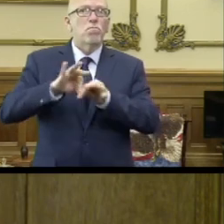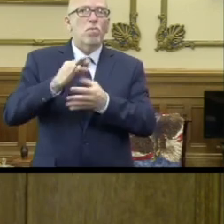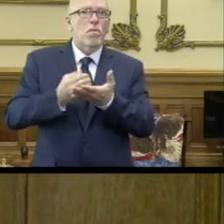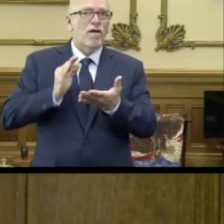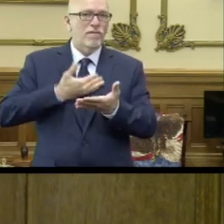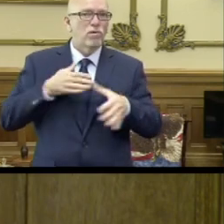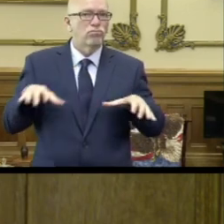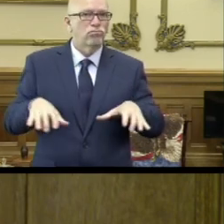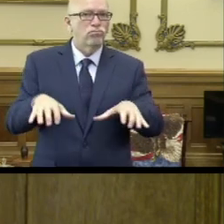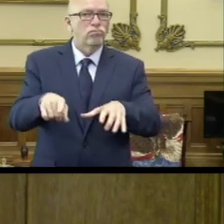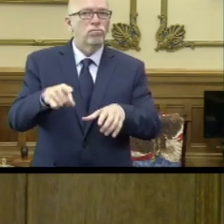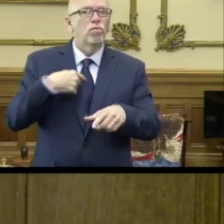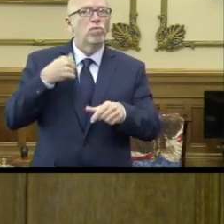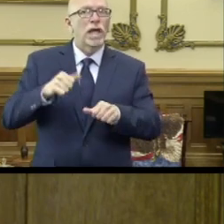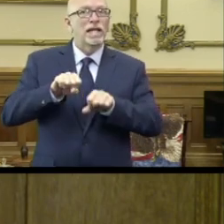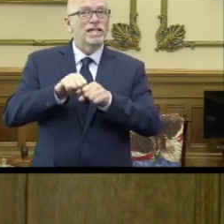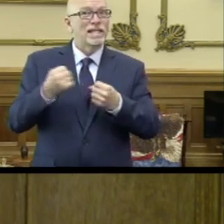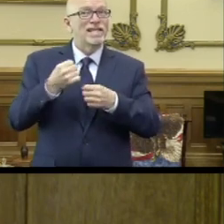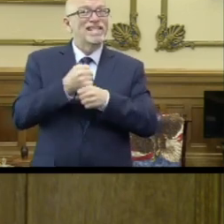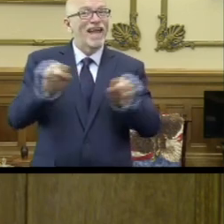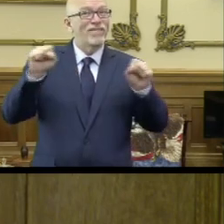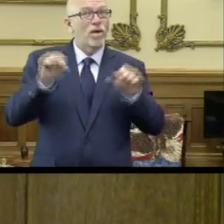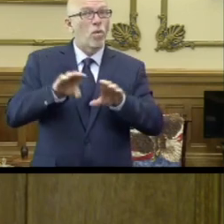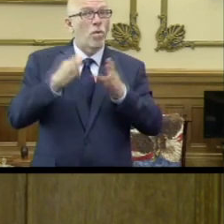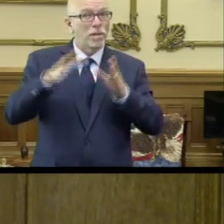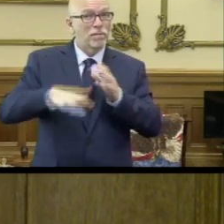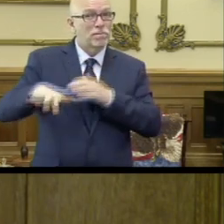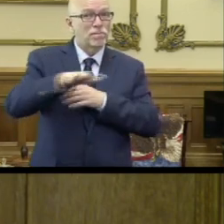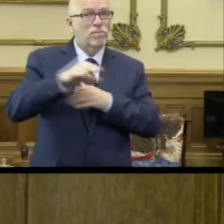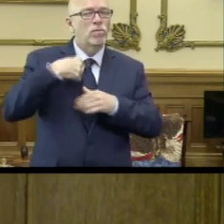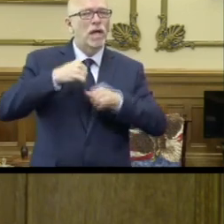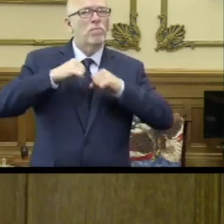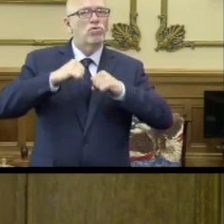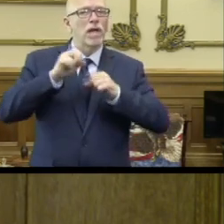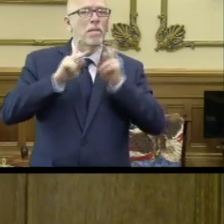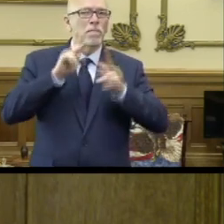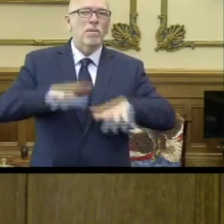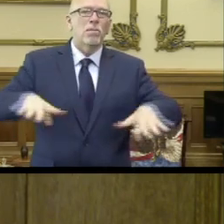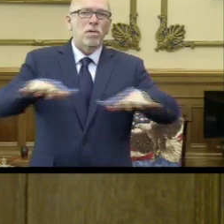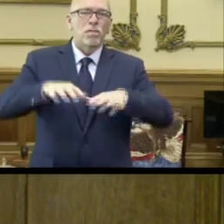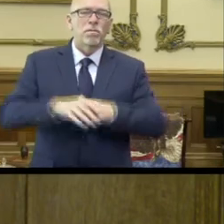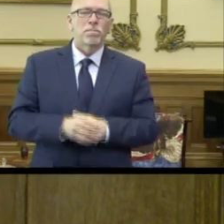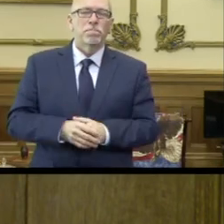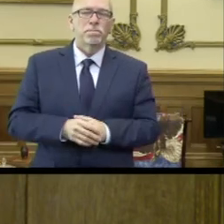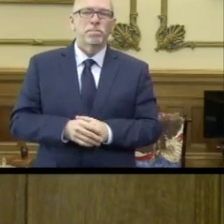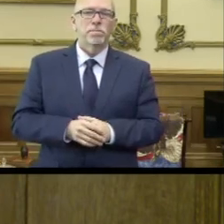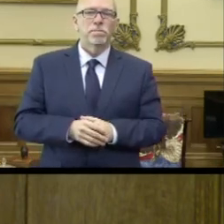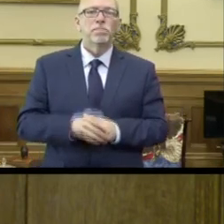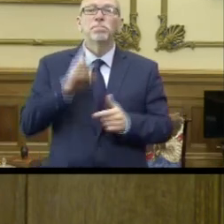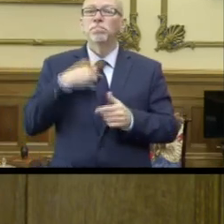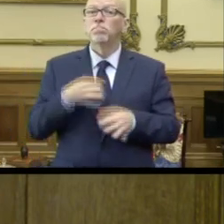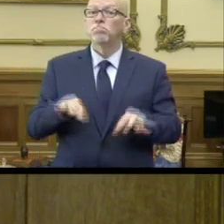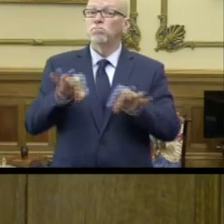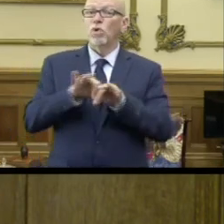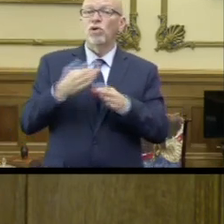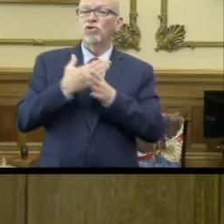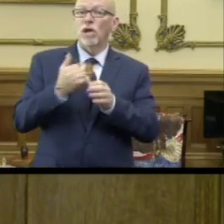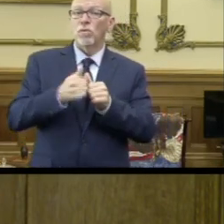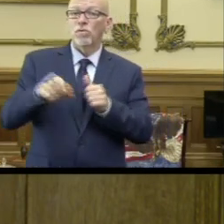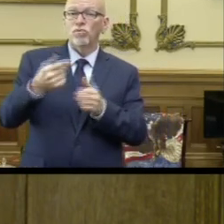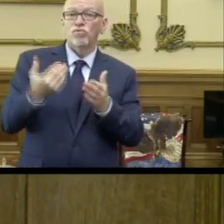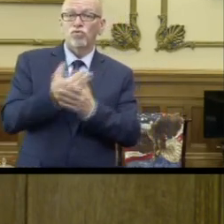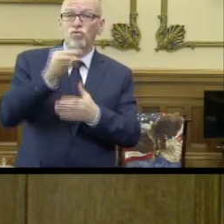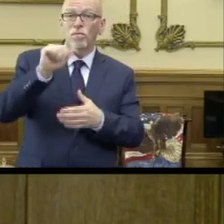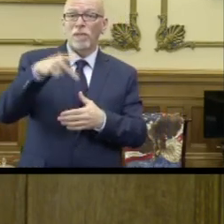work to safely reopen Indiana and protect our most vulnerable citizens. That's why I'm excited to share the new map